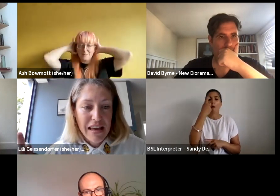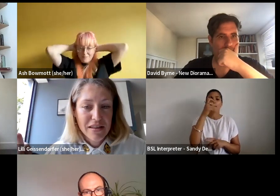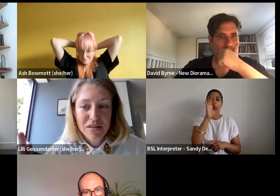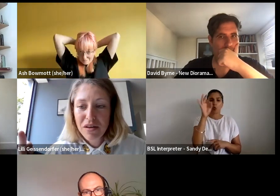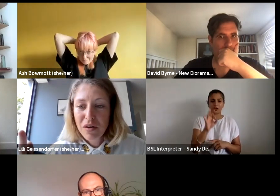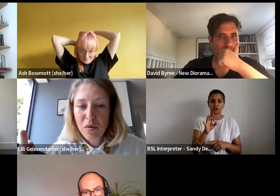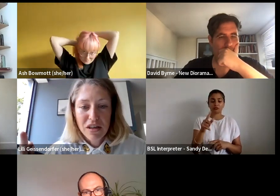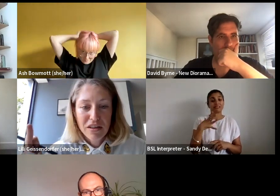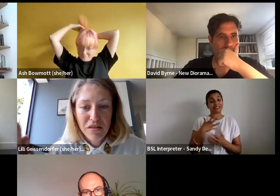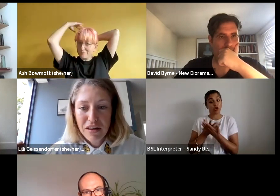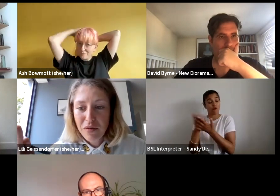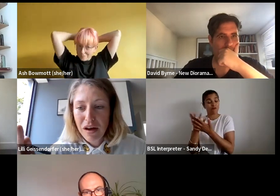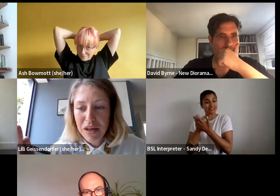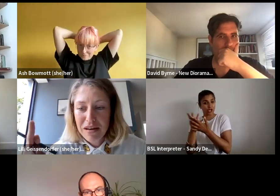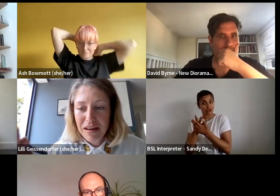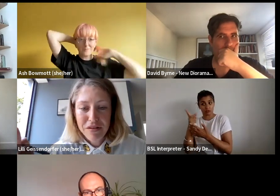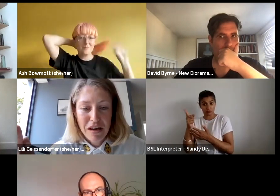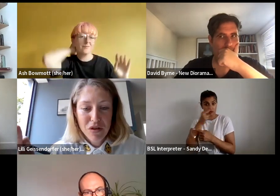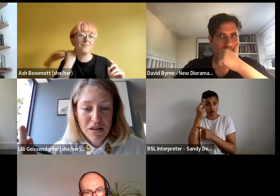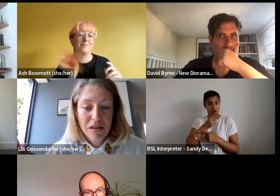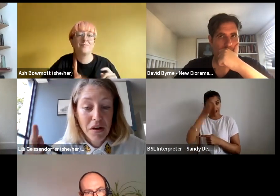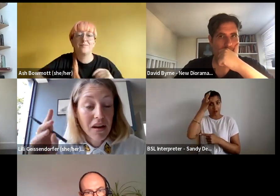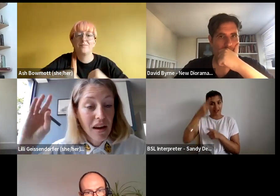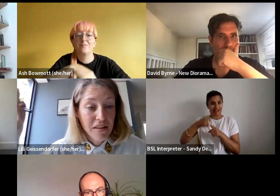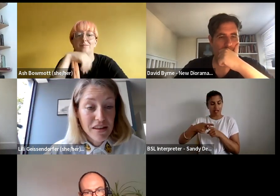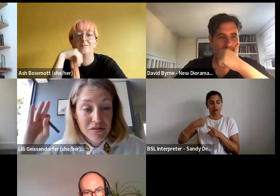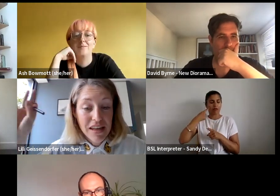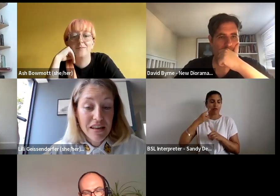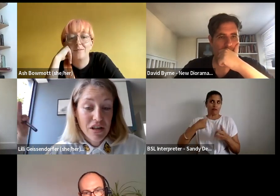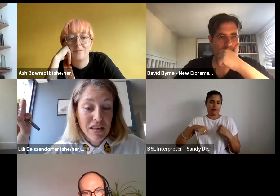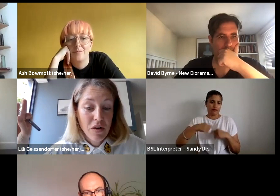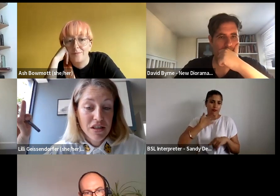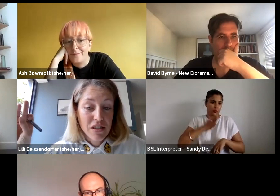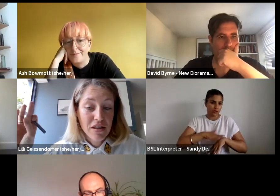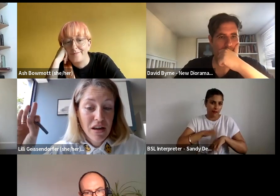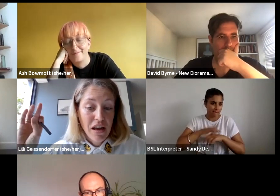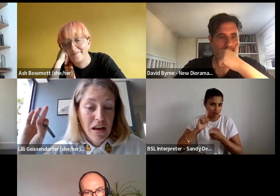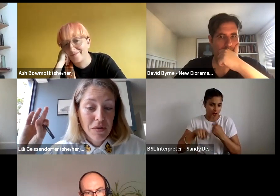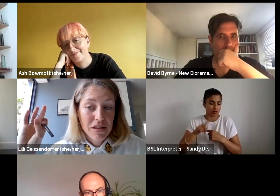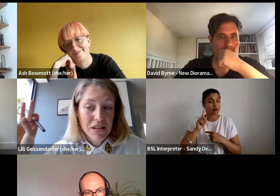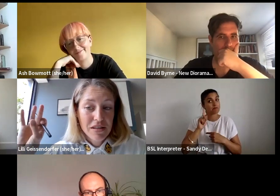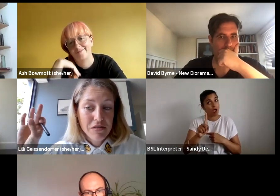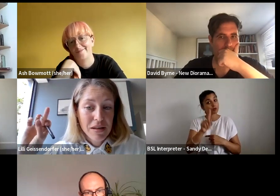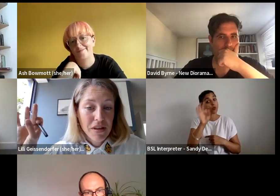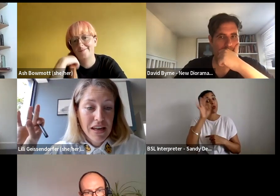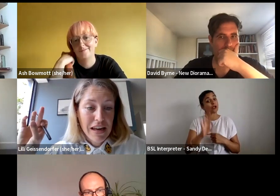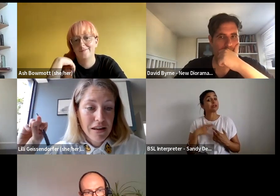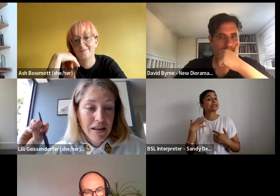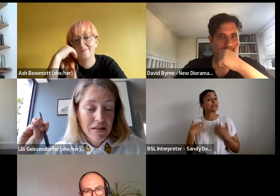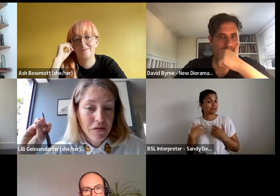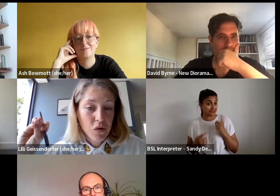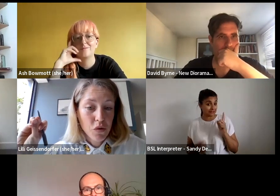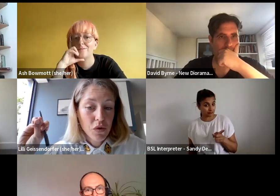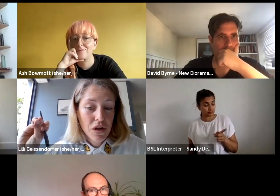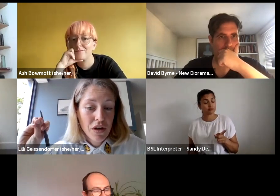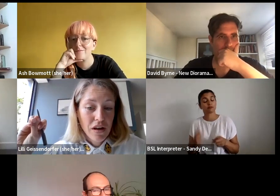had with ace, which I don't think we can have time to answer but I think is a really interesting question. Because there's there is something in here